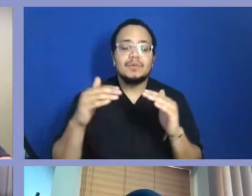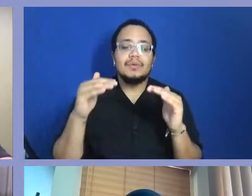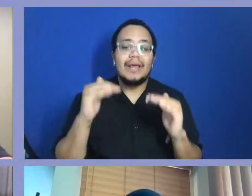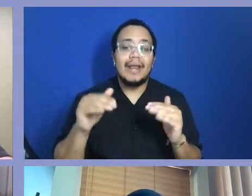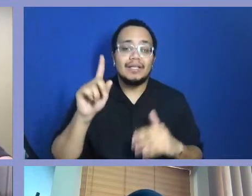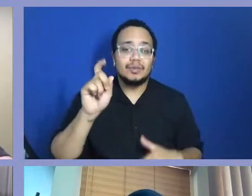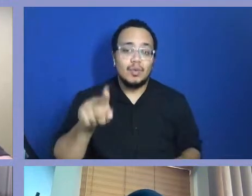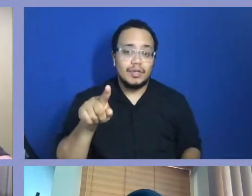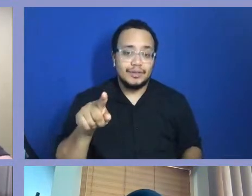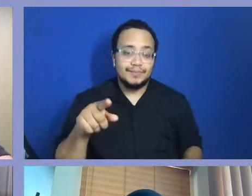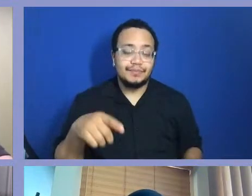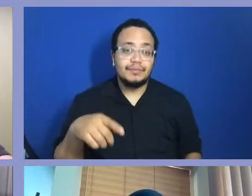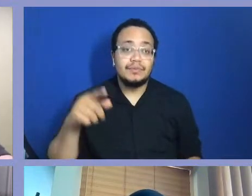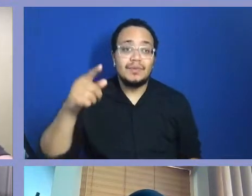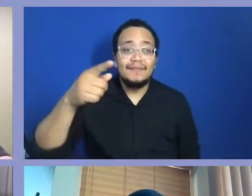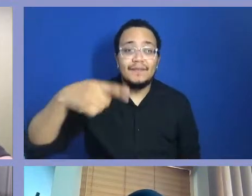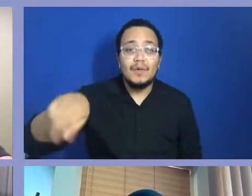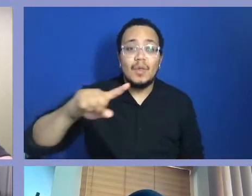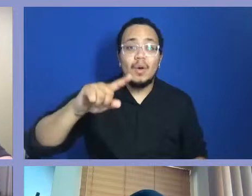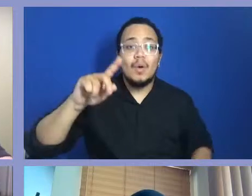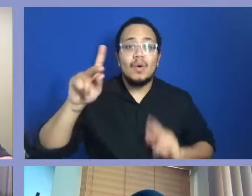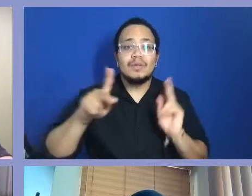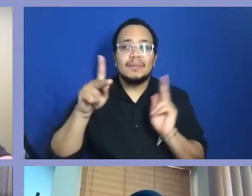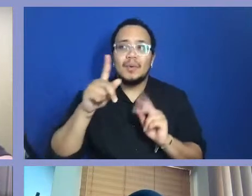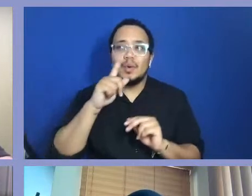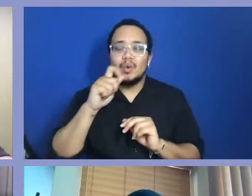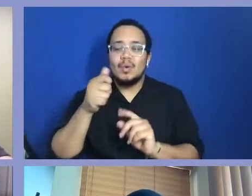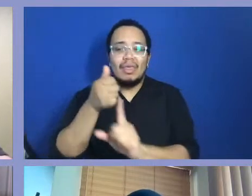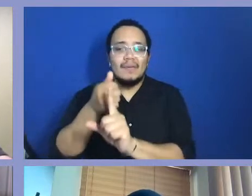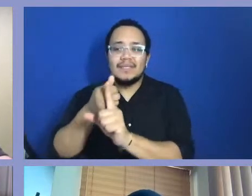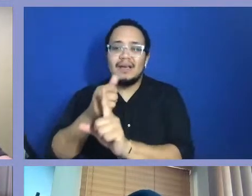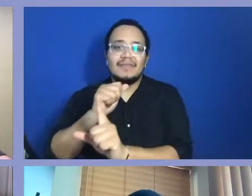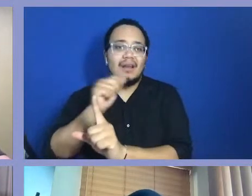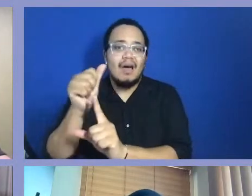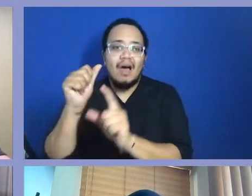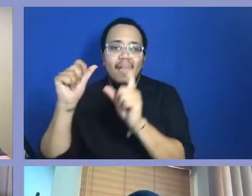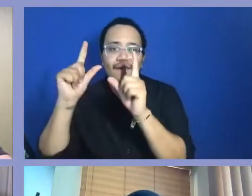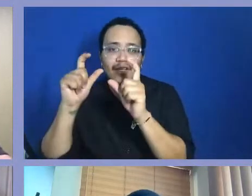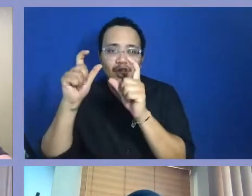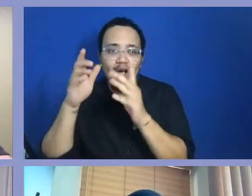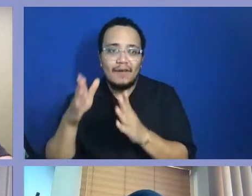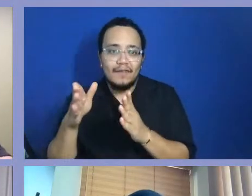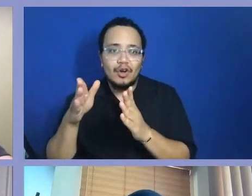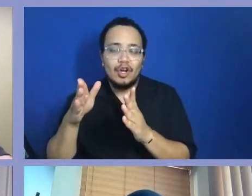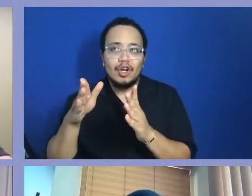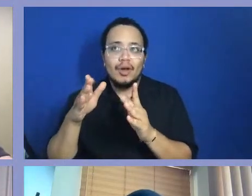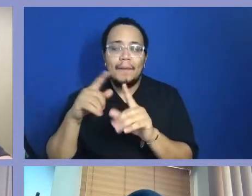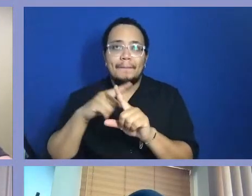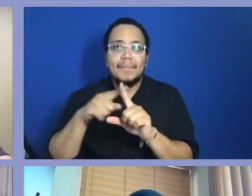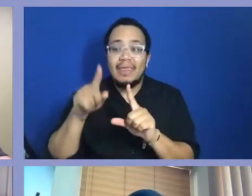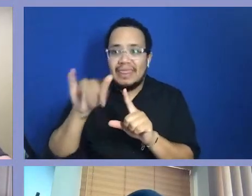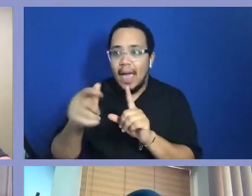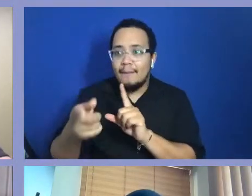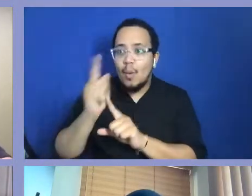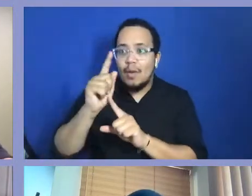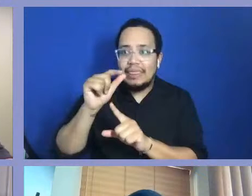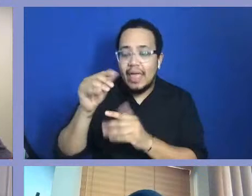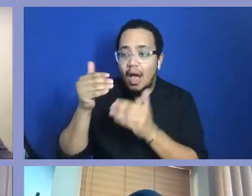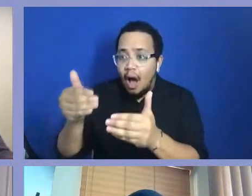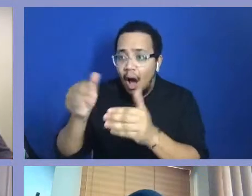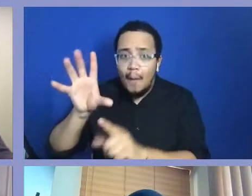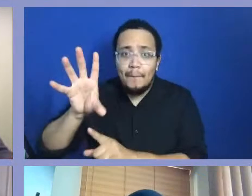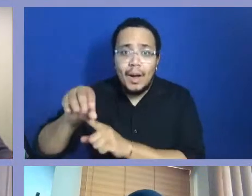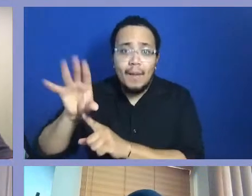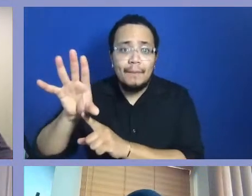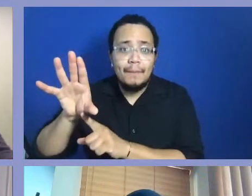aren't necessarily find themselves to be photographers, but documenting moments? Like, you see a lot of things that come to life